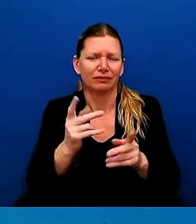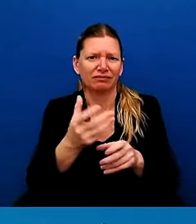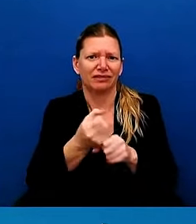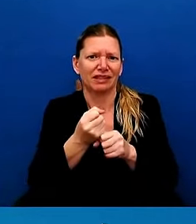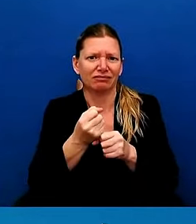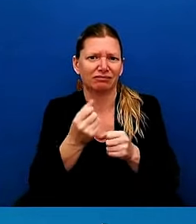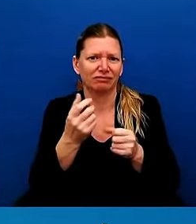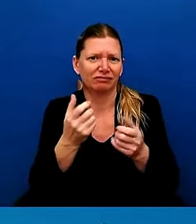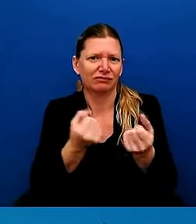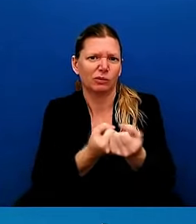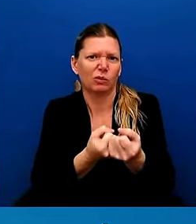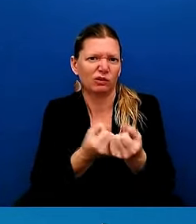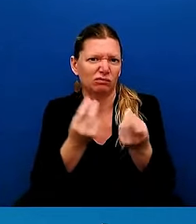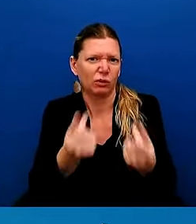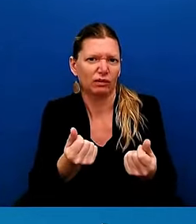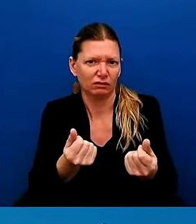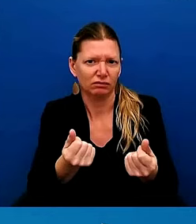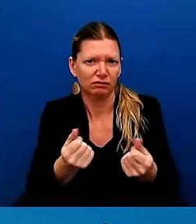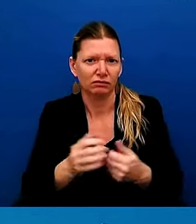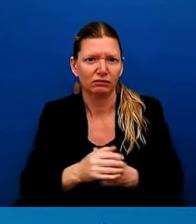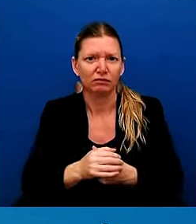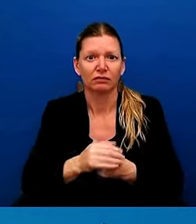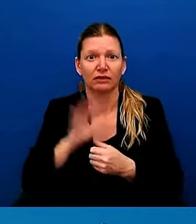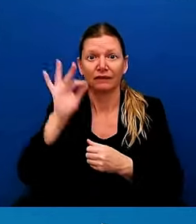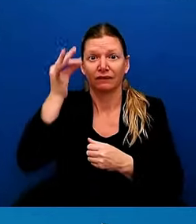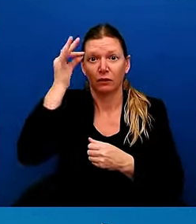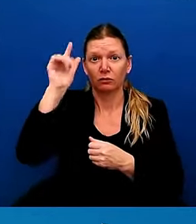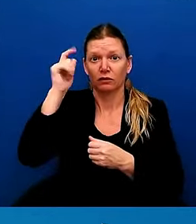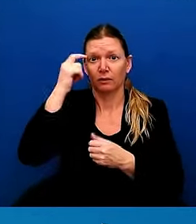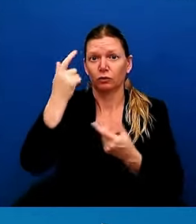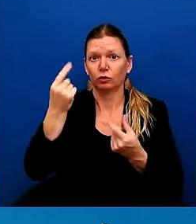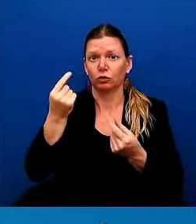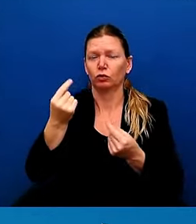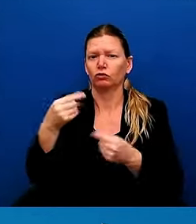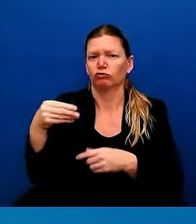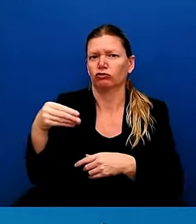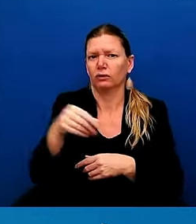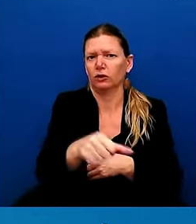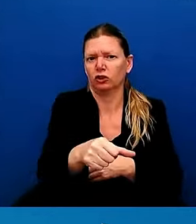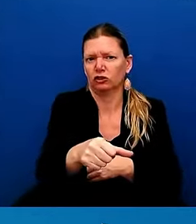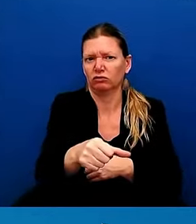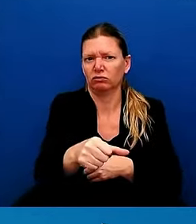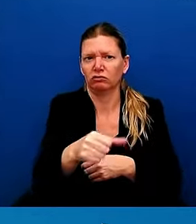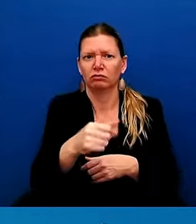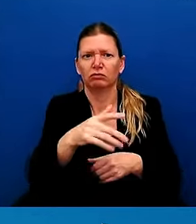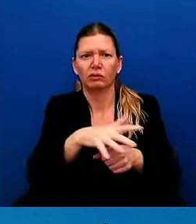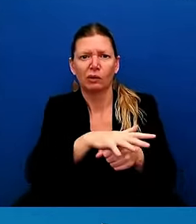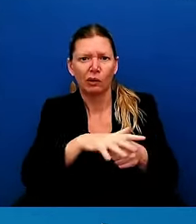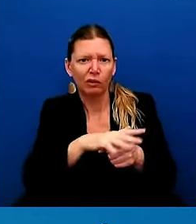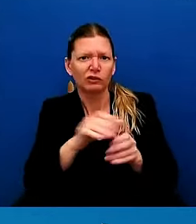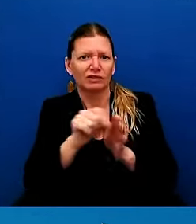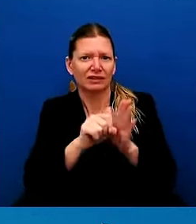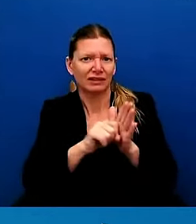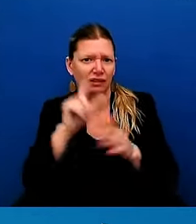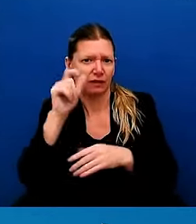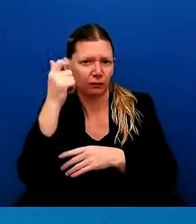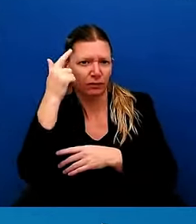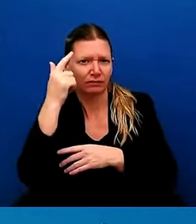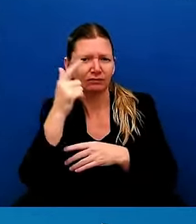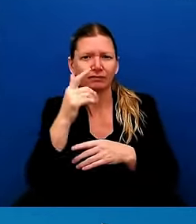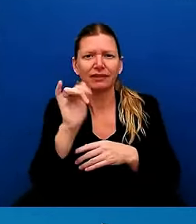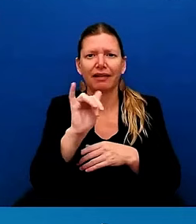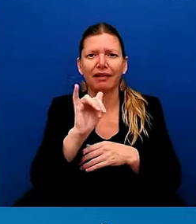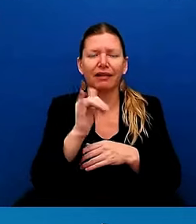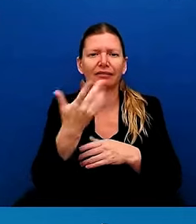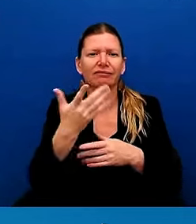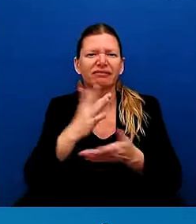do to reimburse local and state governments around issues like debris removal, which you can see just up and down this street, much less in other